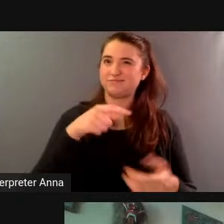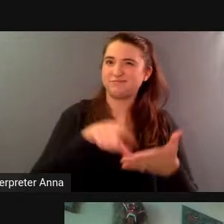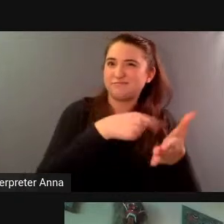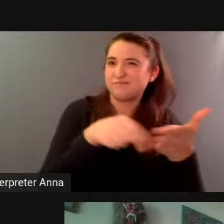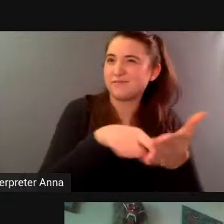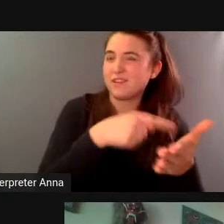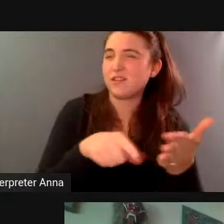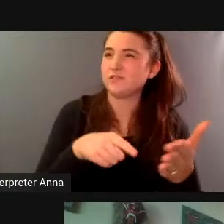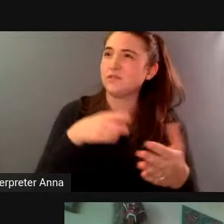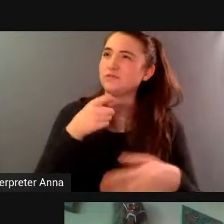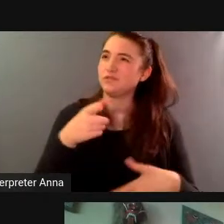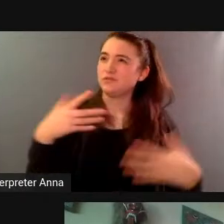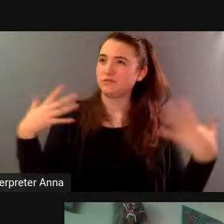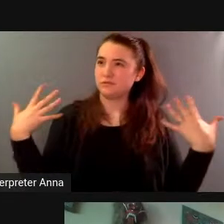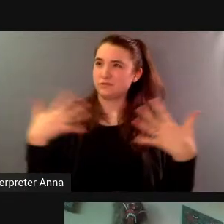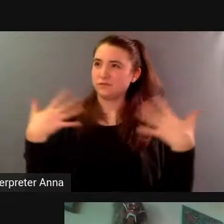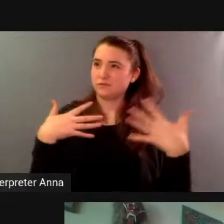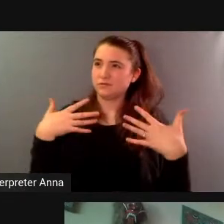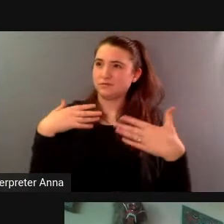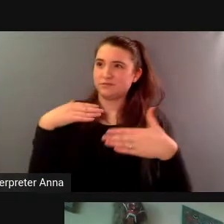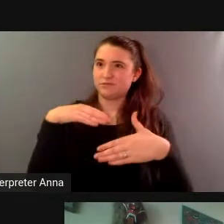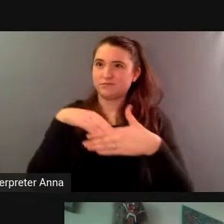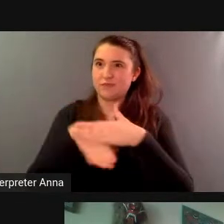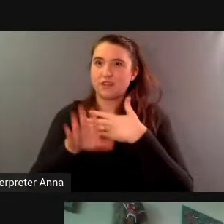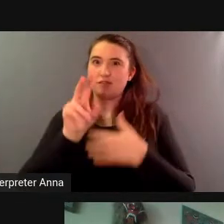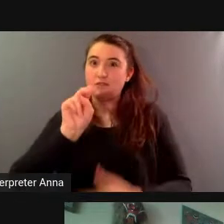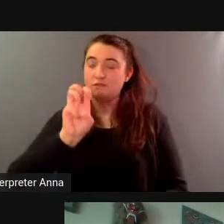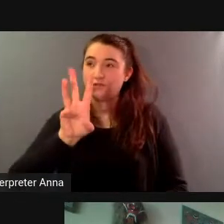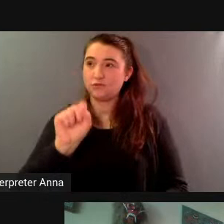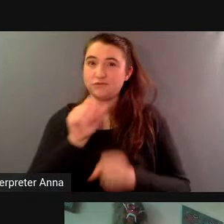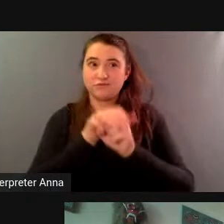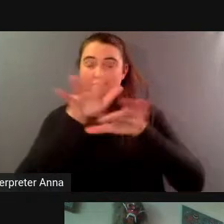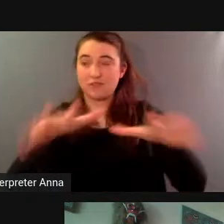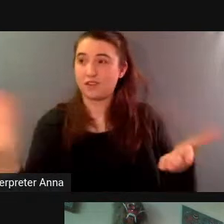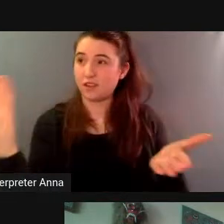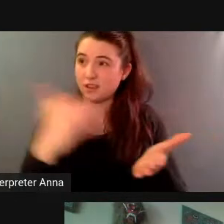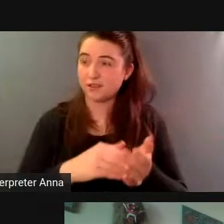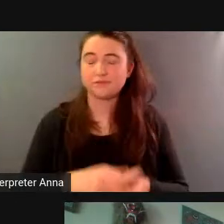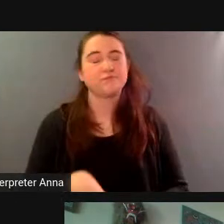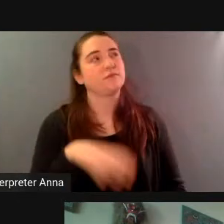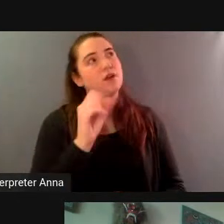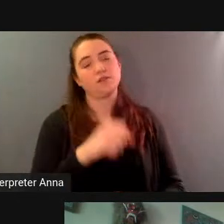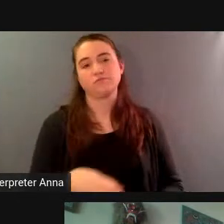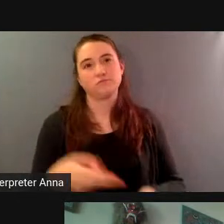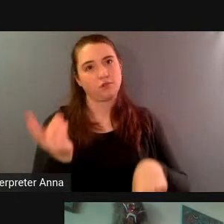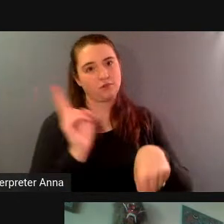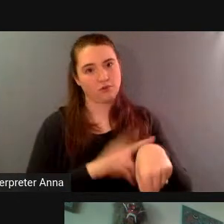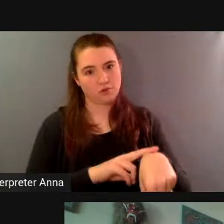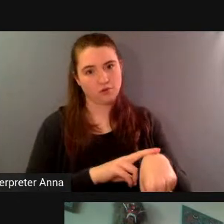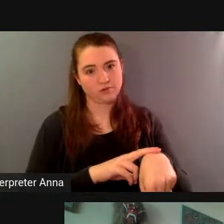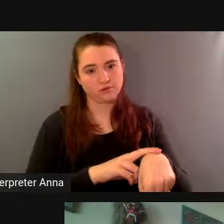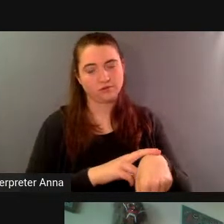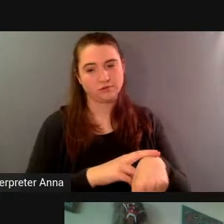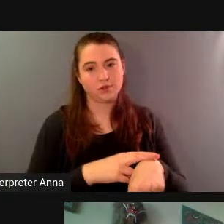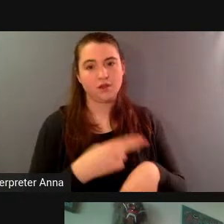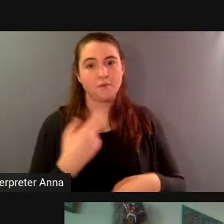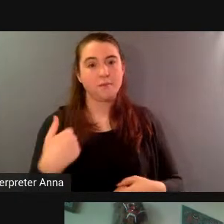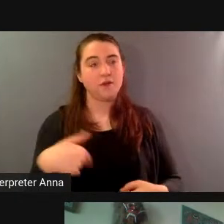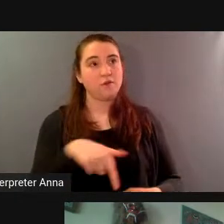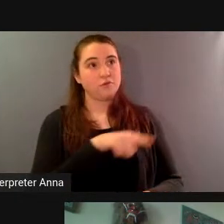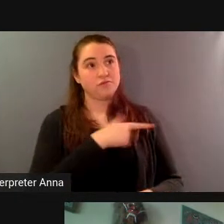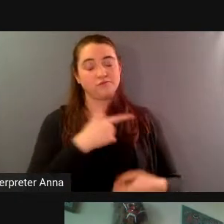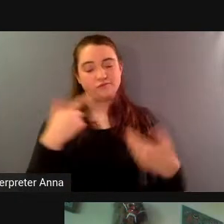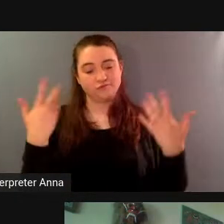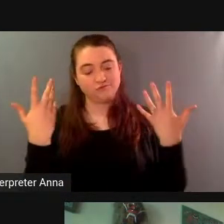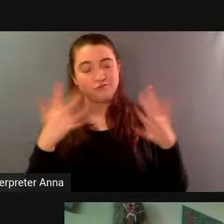uh of course we were wary uh but we did our homework uh fortunately uh the eagle